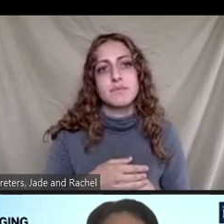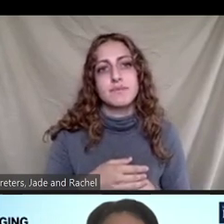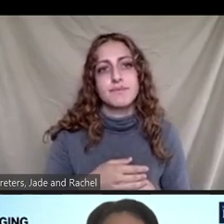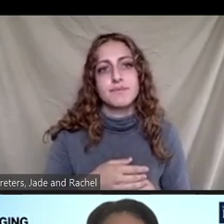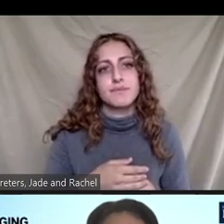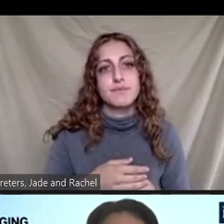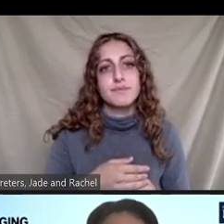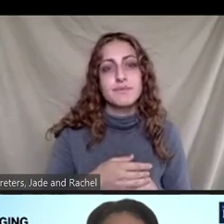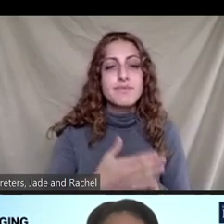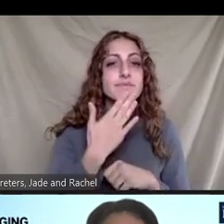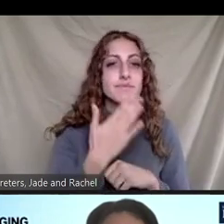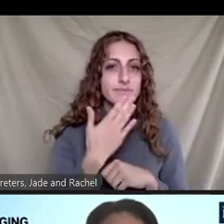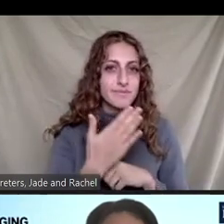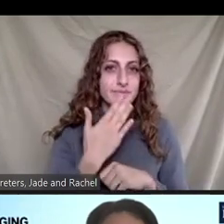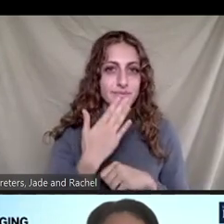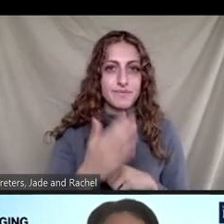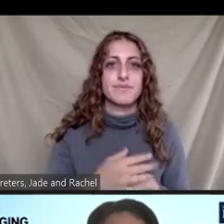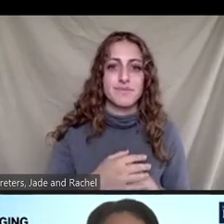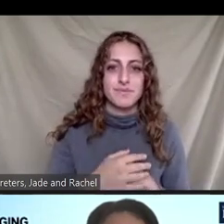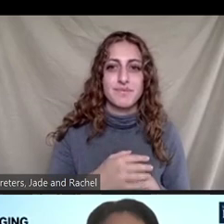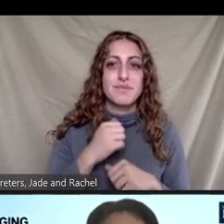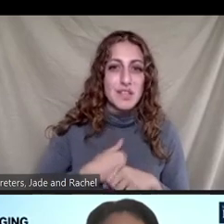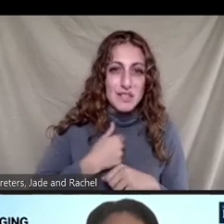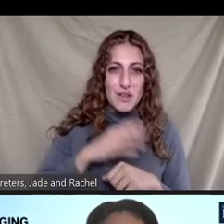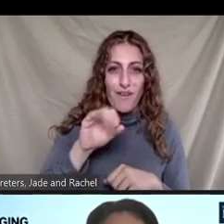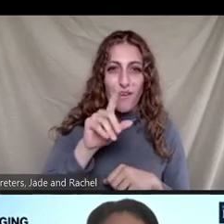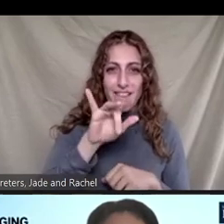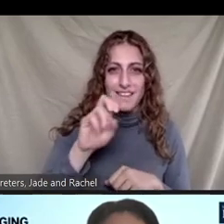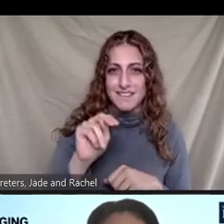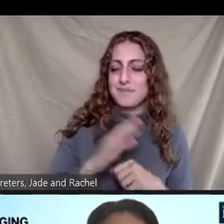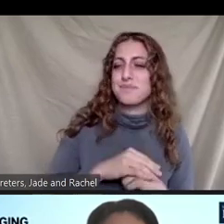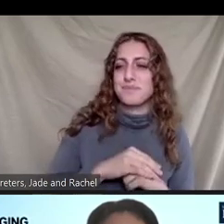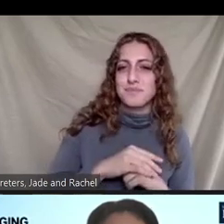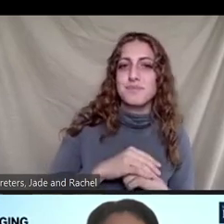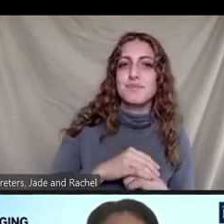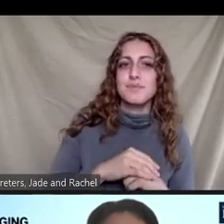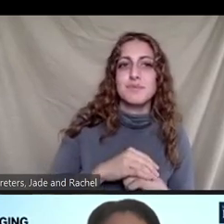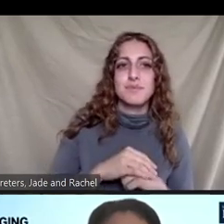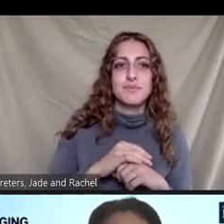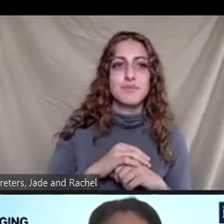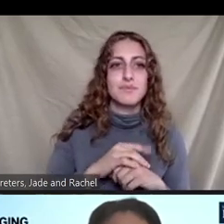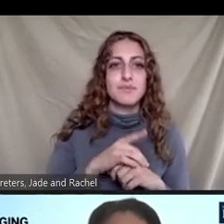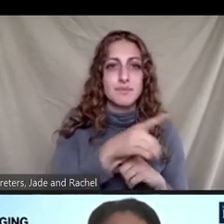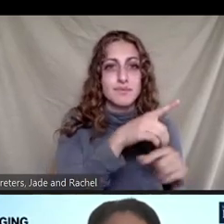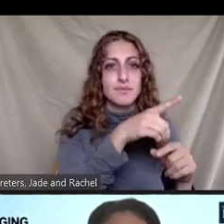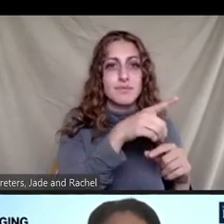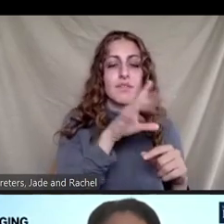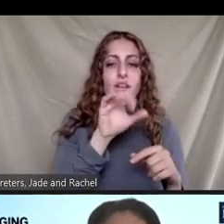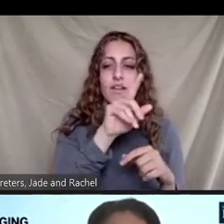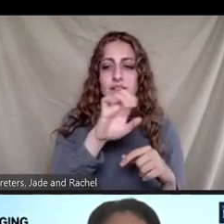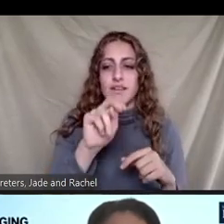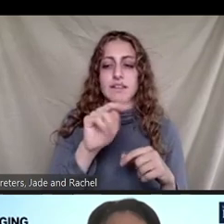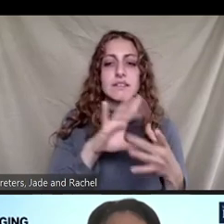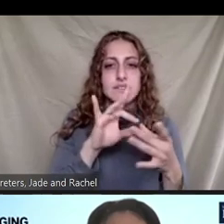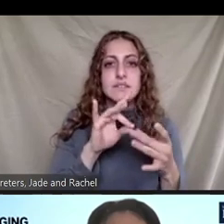Thank you. Sorry, Colleen. No, it's okay. I don't know if, because Dr. Zimmerman, uh, touched on how